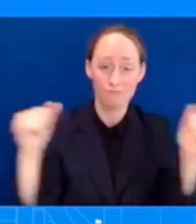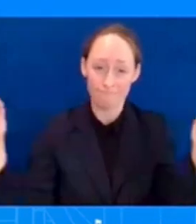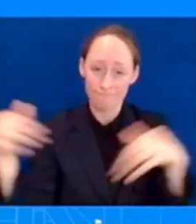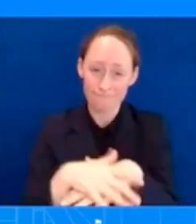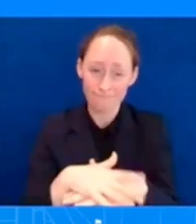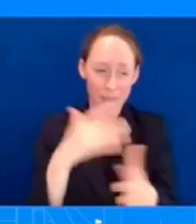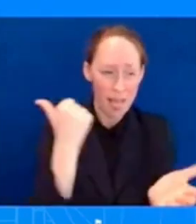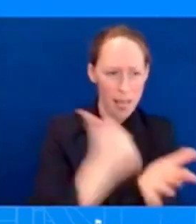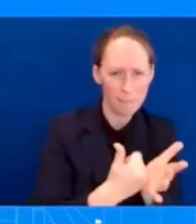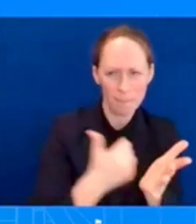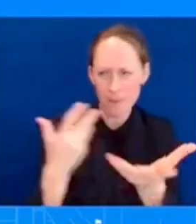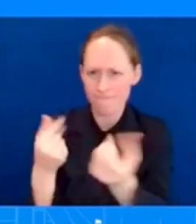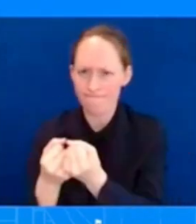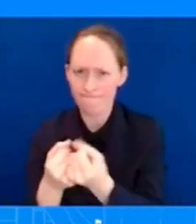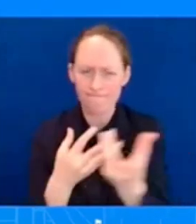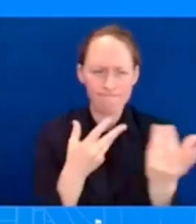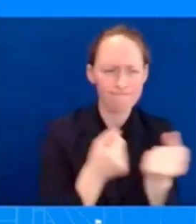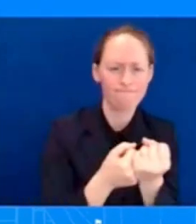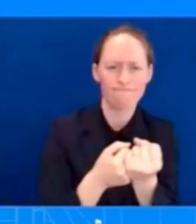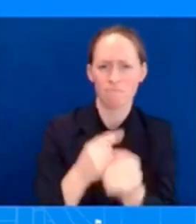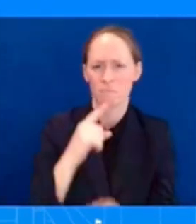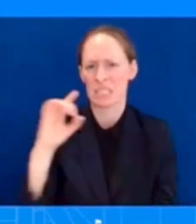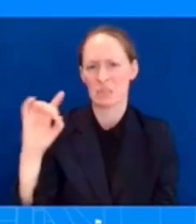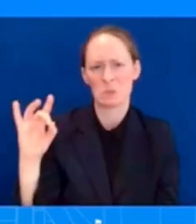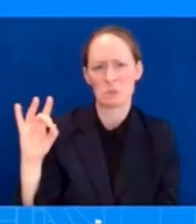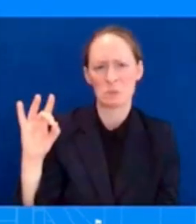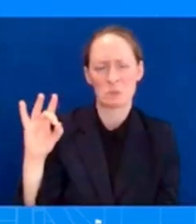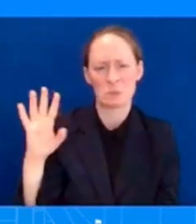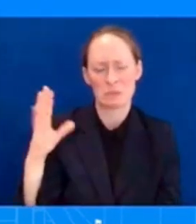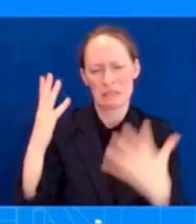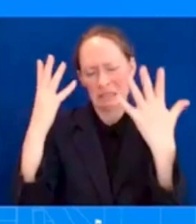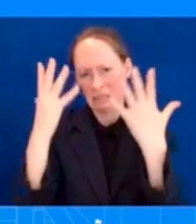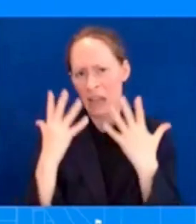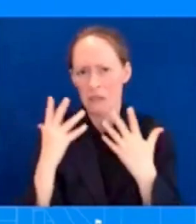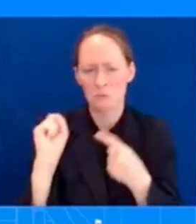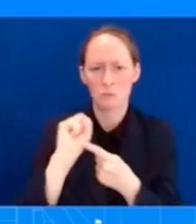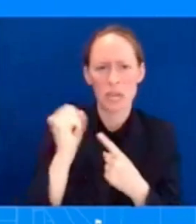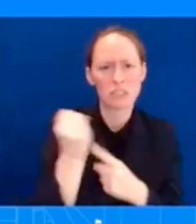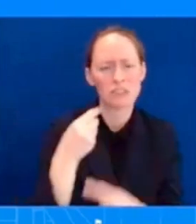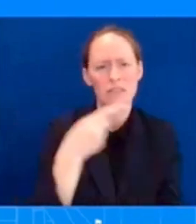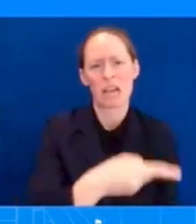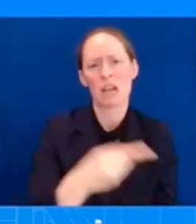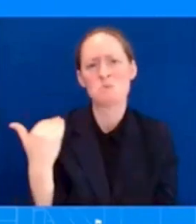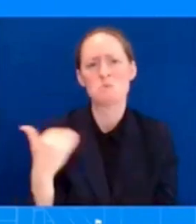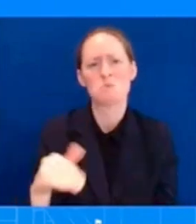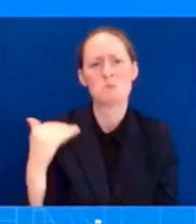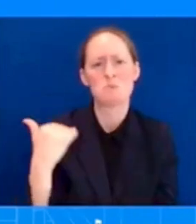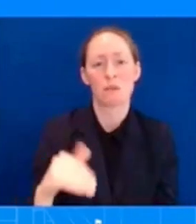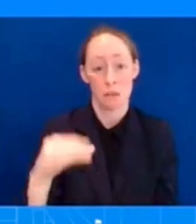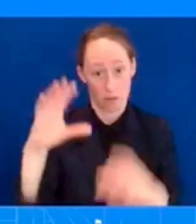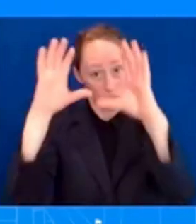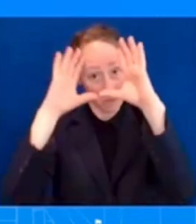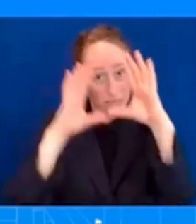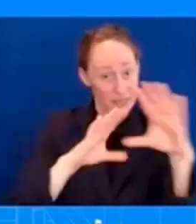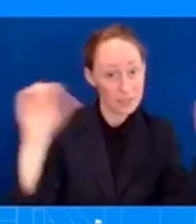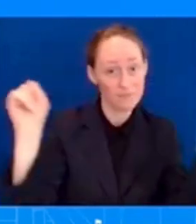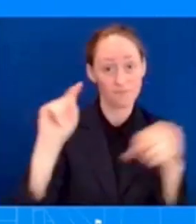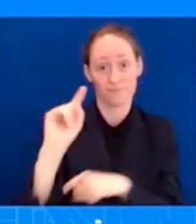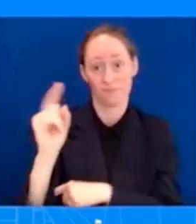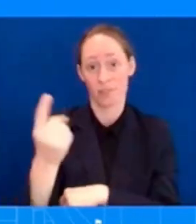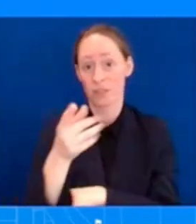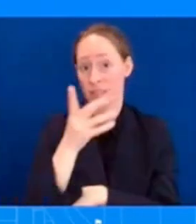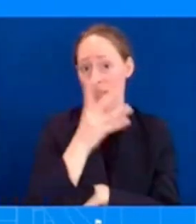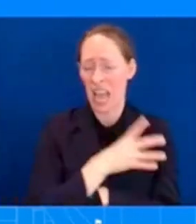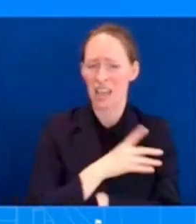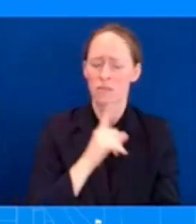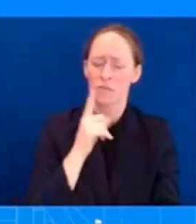devastating site. And the President and the First Lady has been very clear about offering certainly their condolences and making sure that we continue